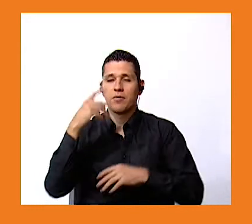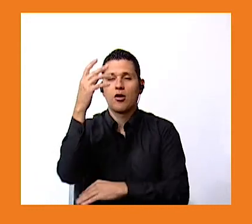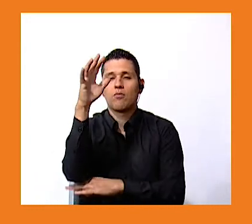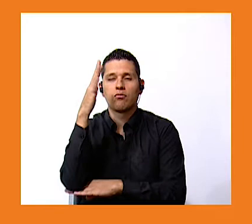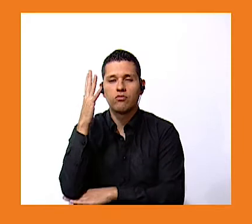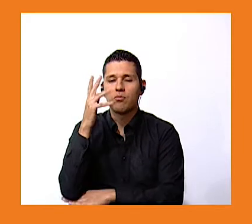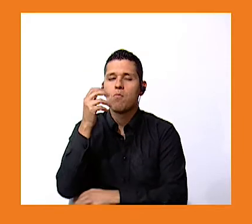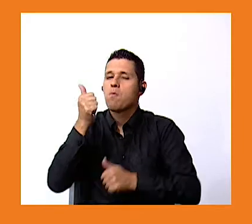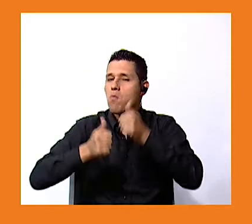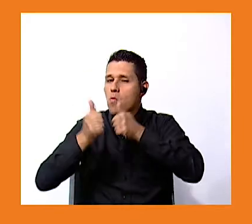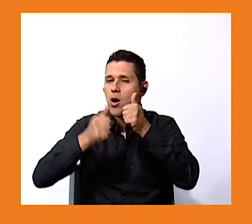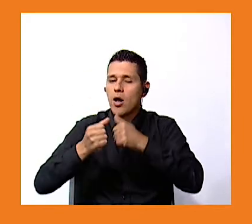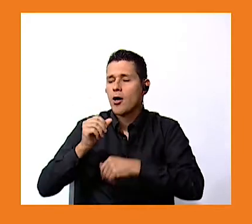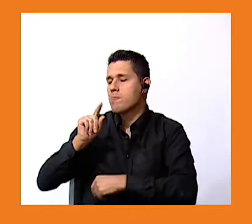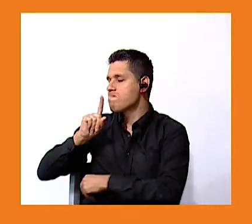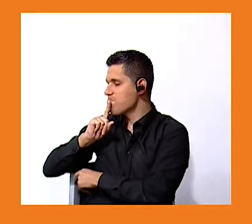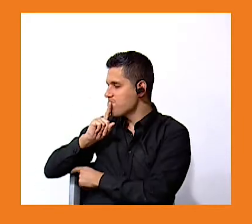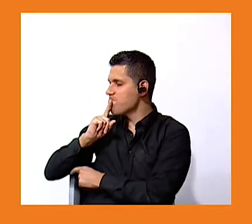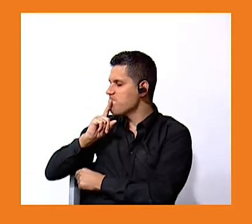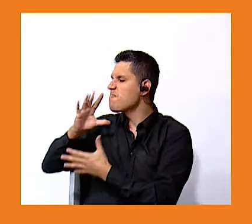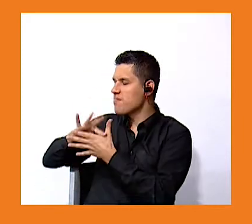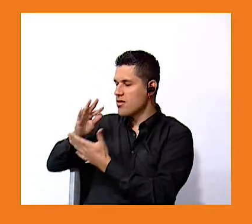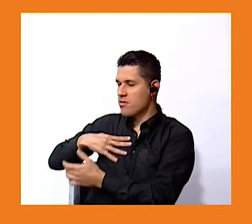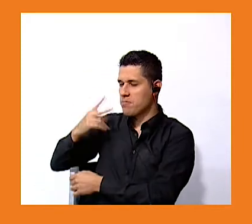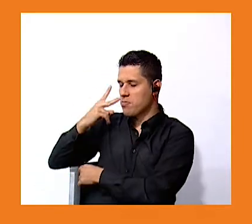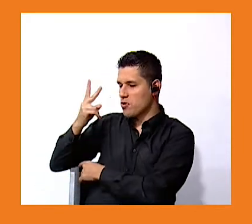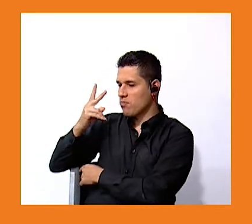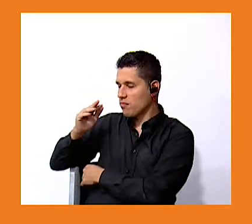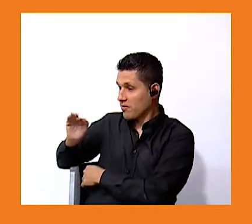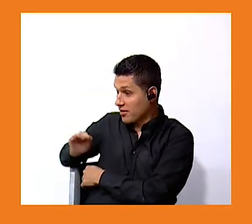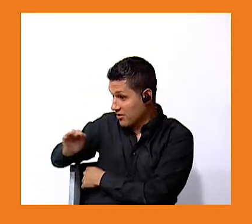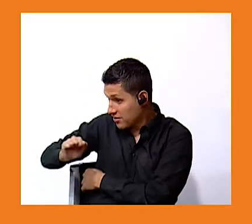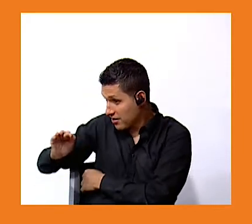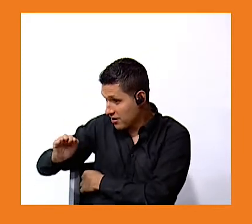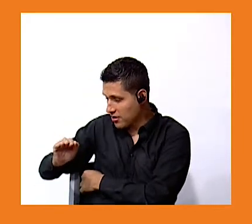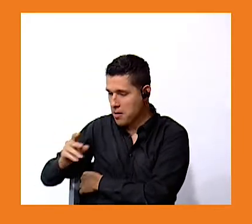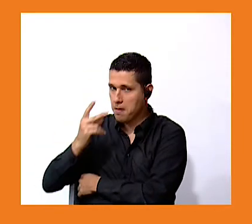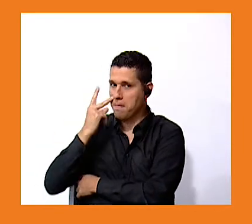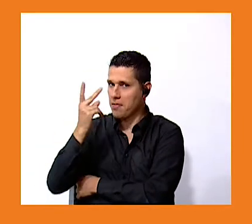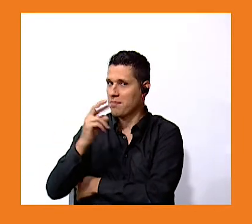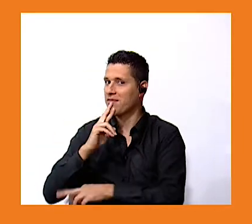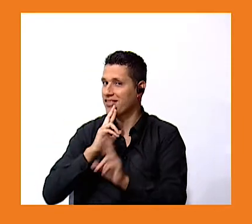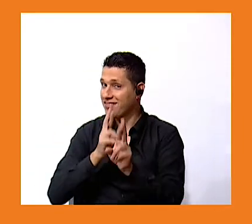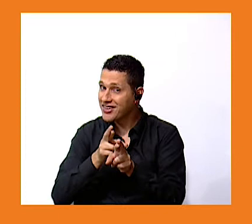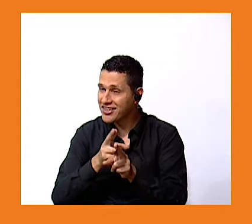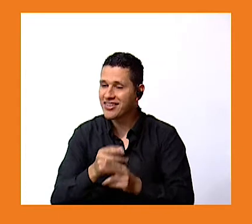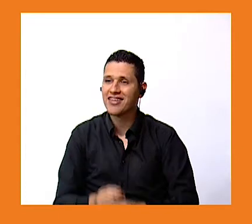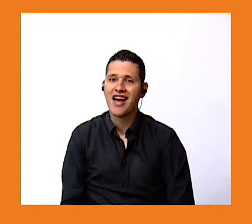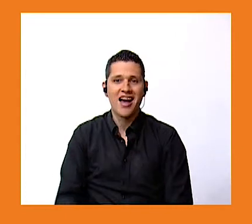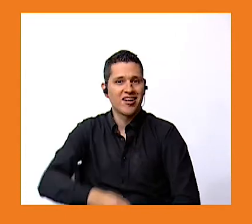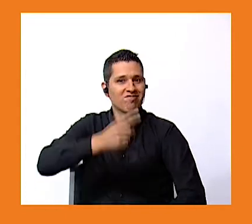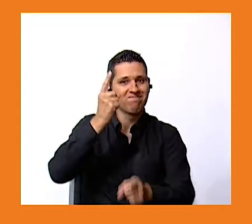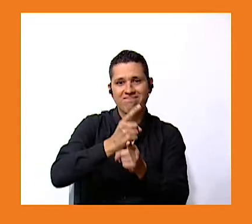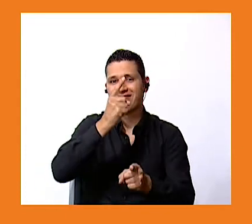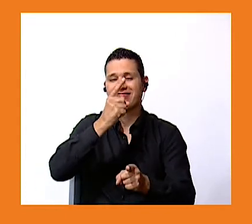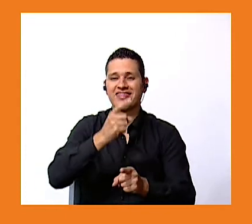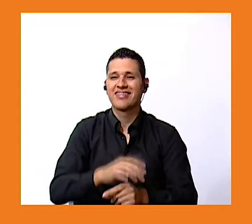let me see what about the snake okay let's see the answer correct